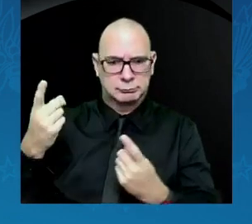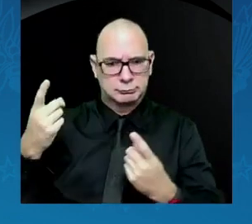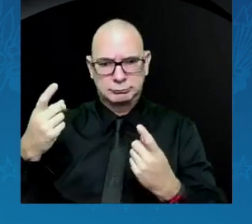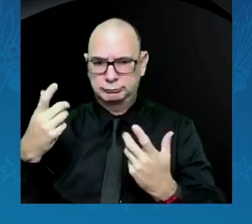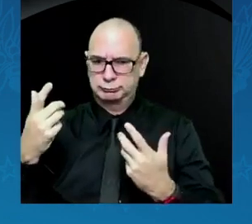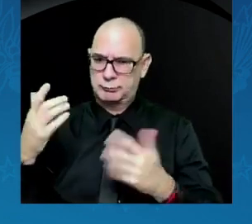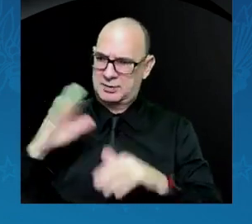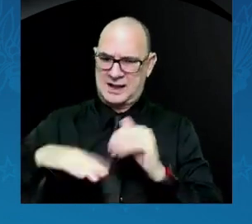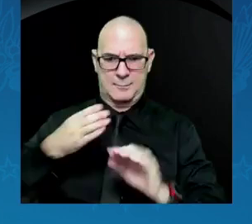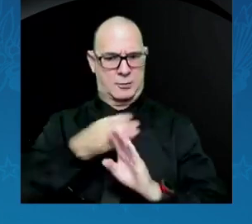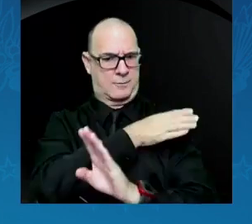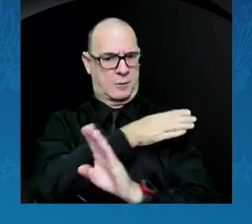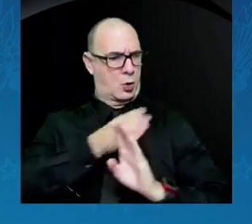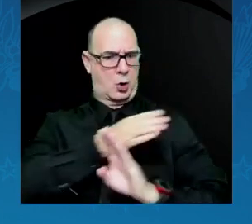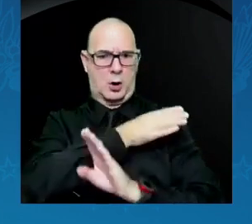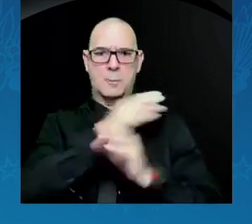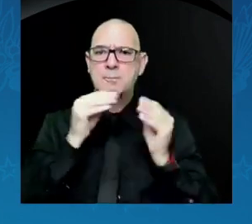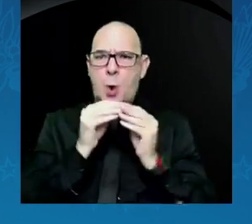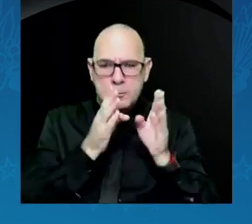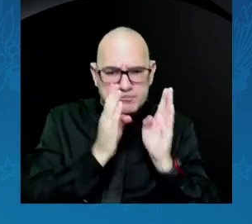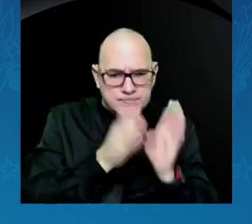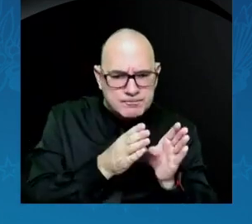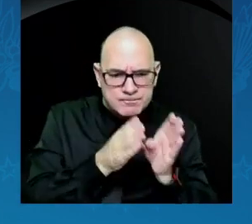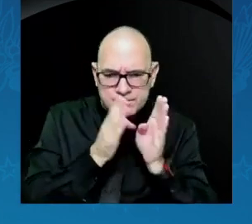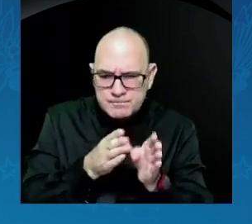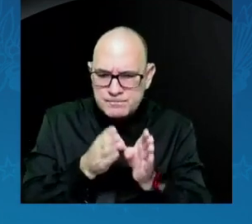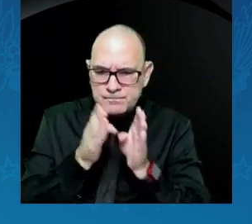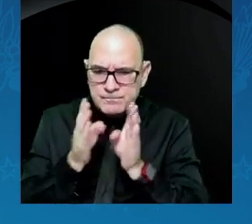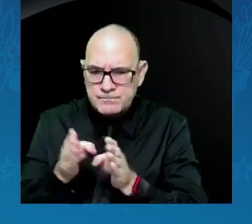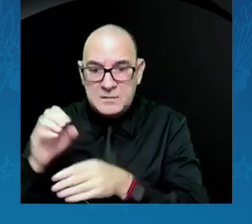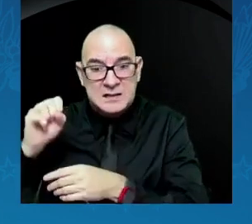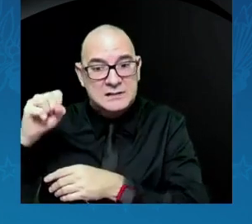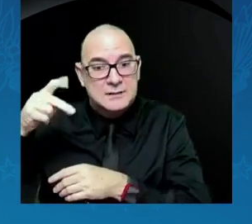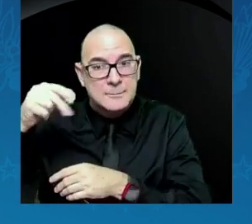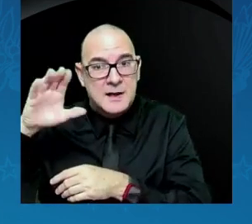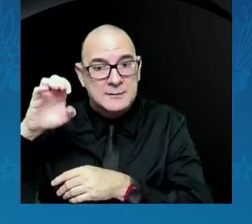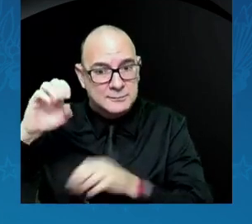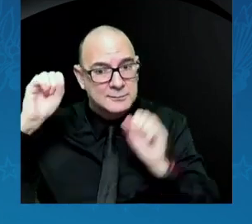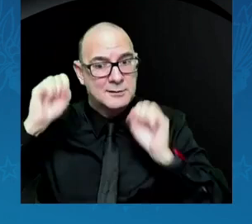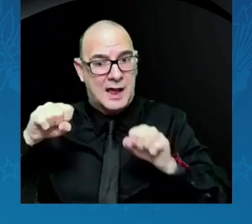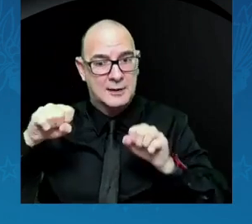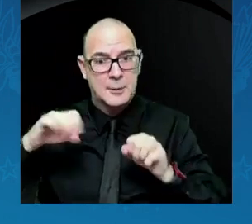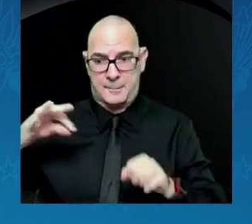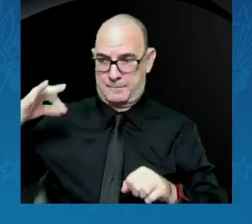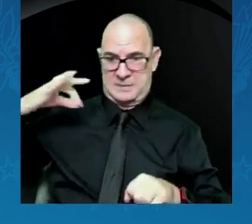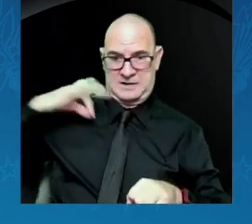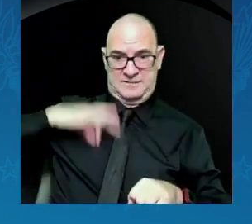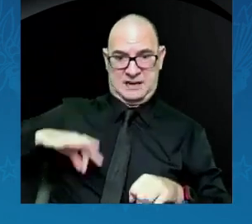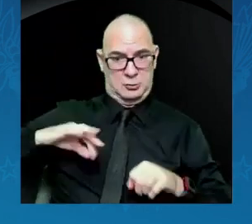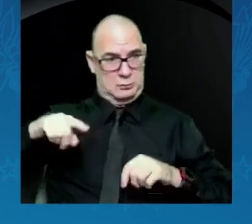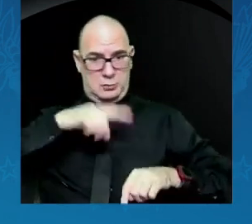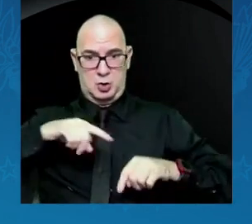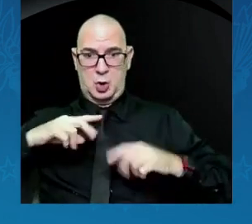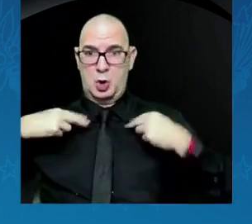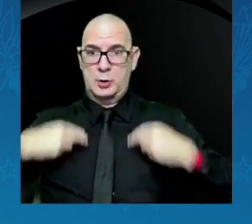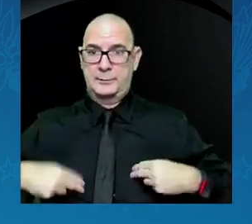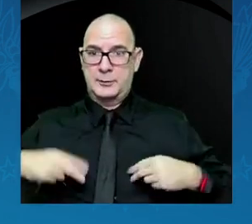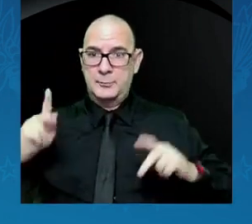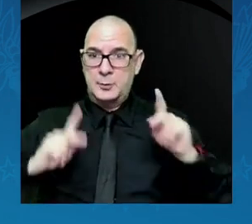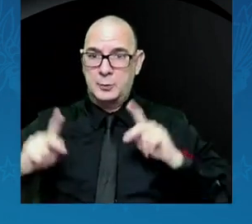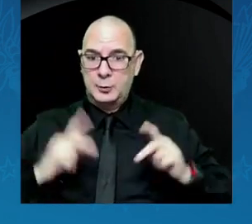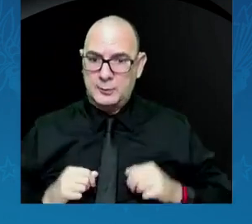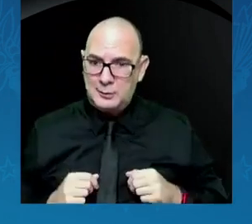that space can benefit humanity. I believe it is incumbent on all of us then